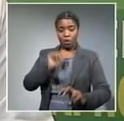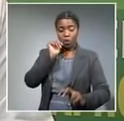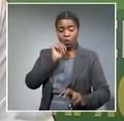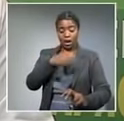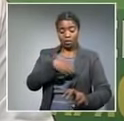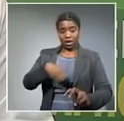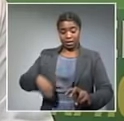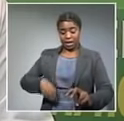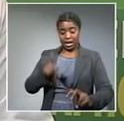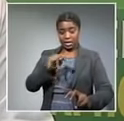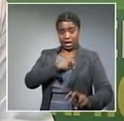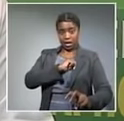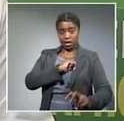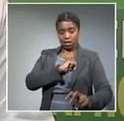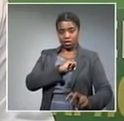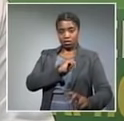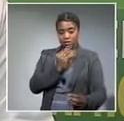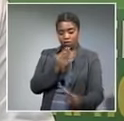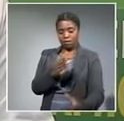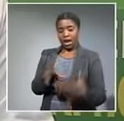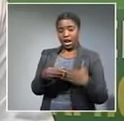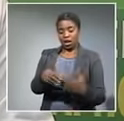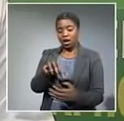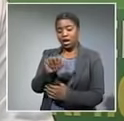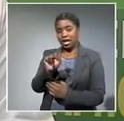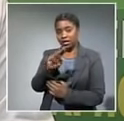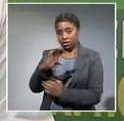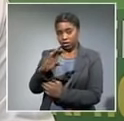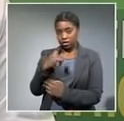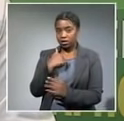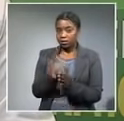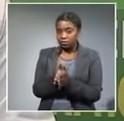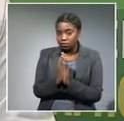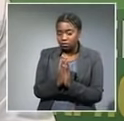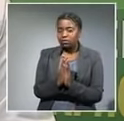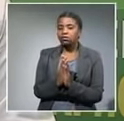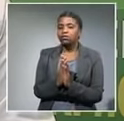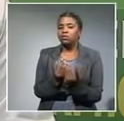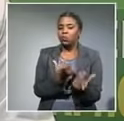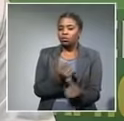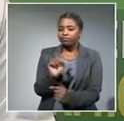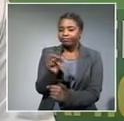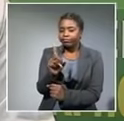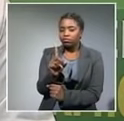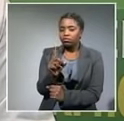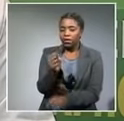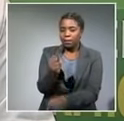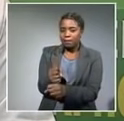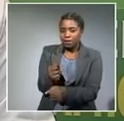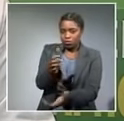leadership after he has released the report part of what we asked the premier to do was to mandate